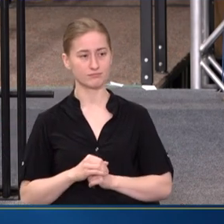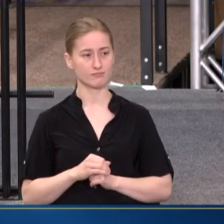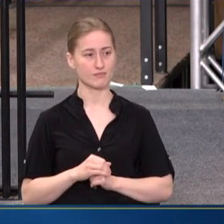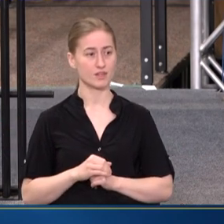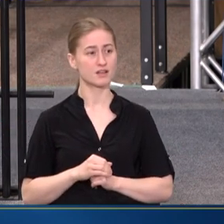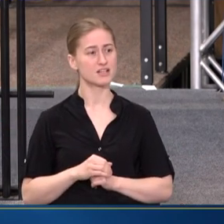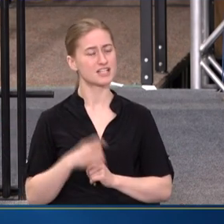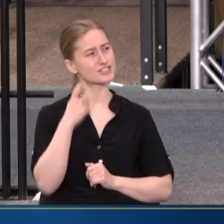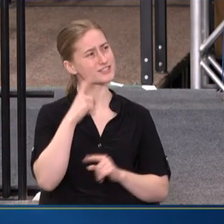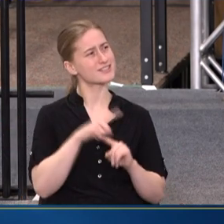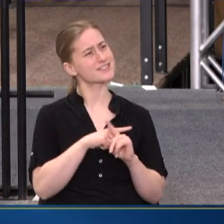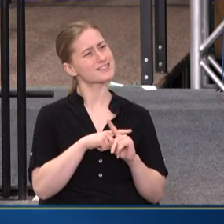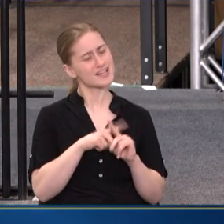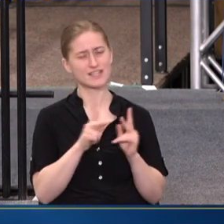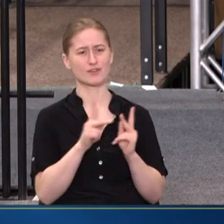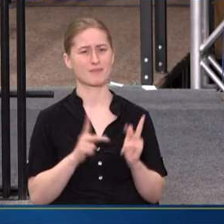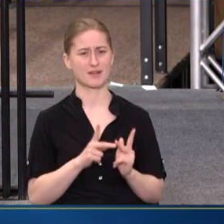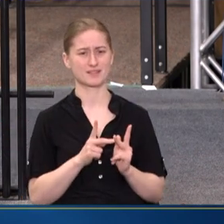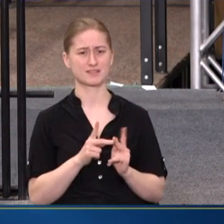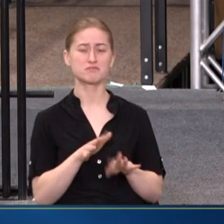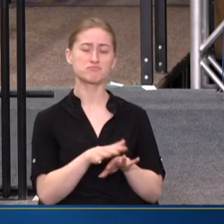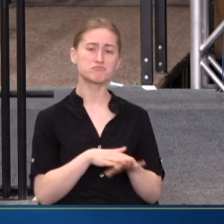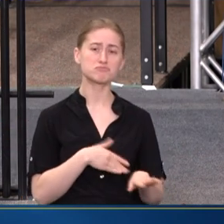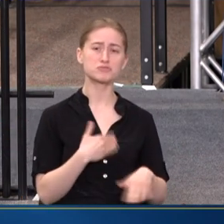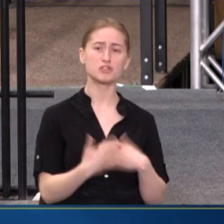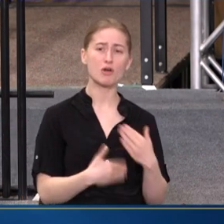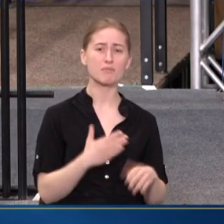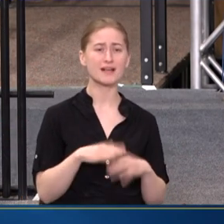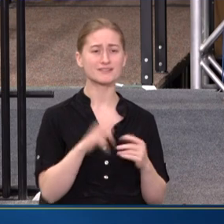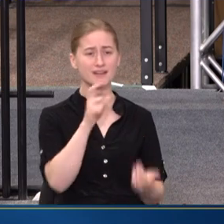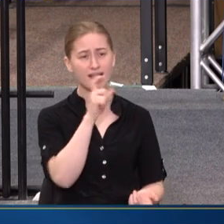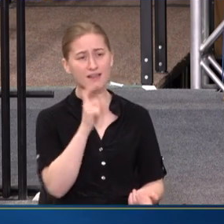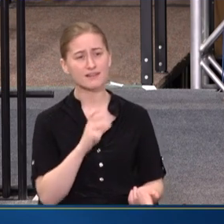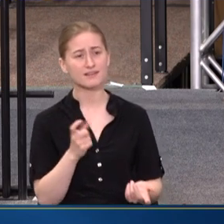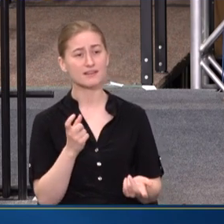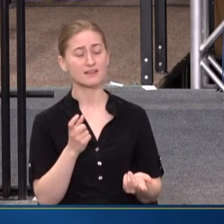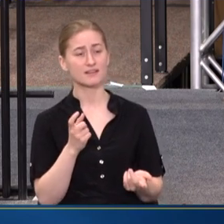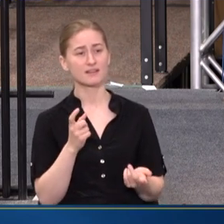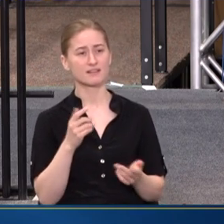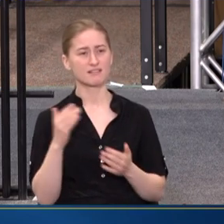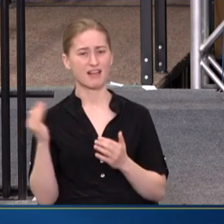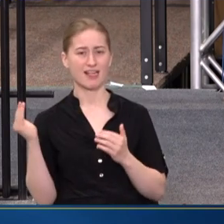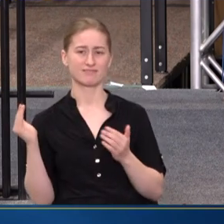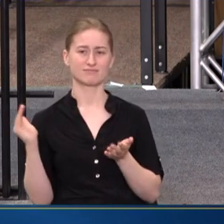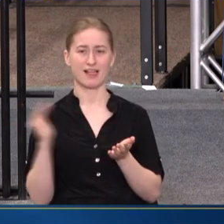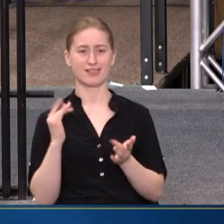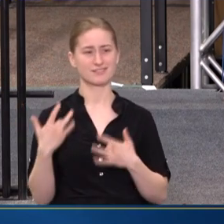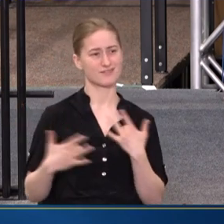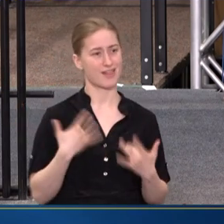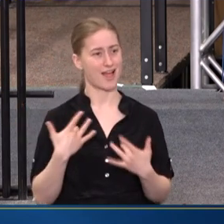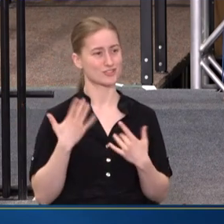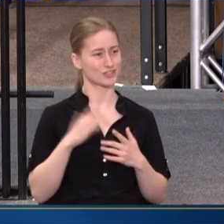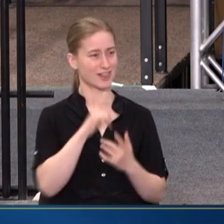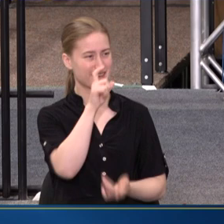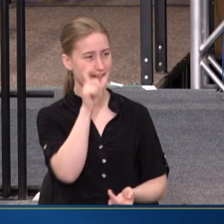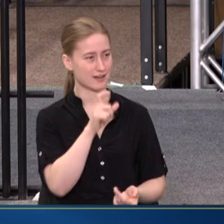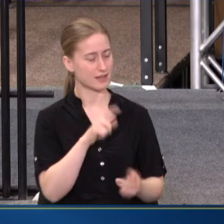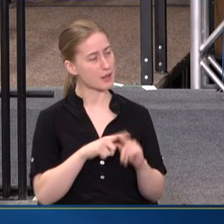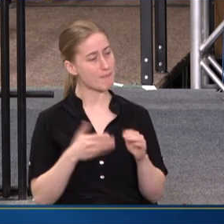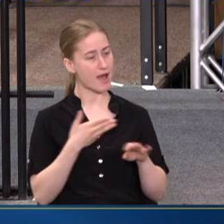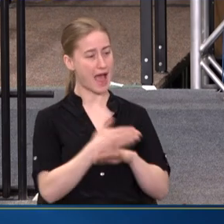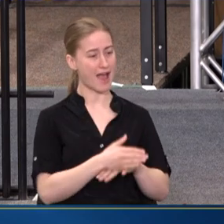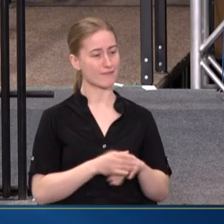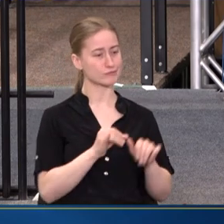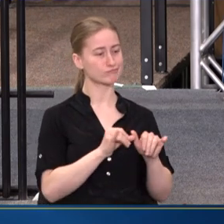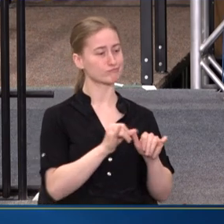IT'S JUST A DIFFERENT PLACE. IT'S SLOWER PACE THAN ITALY. AND LESS FLASHY THAN ITALY. BUT AFTER YOU'VE